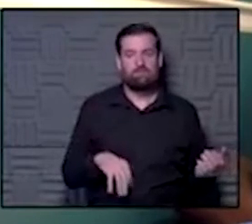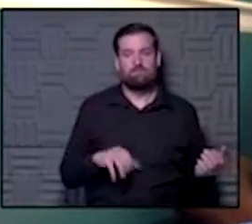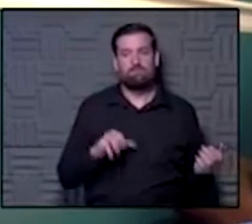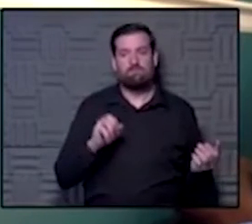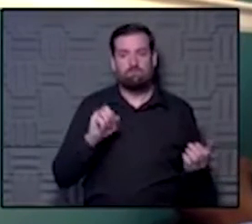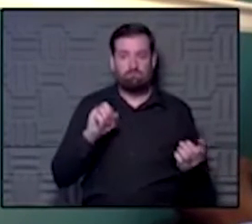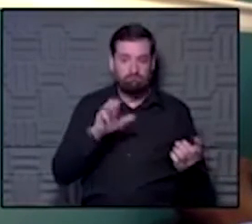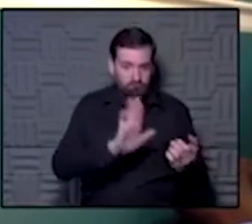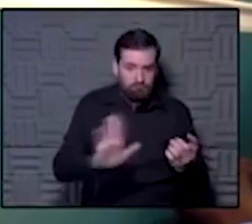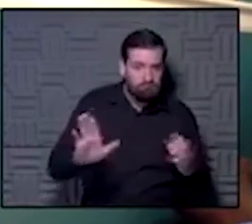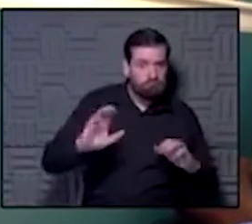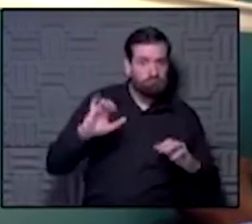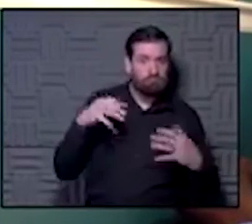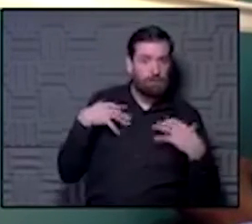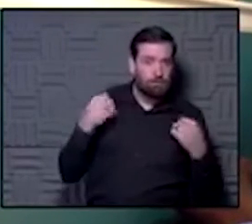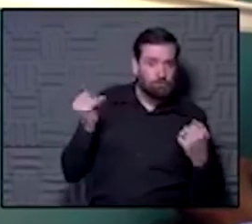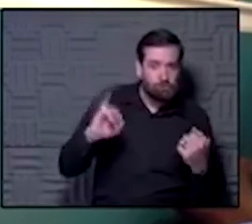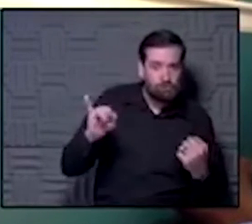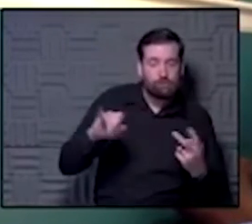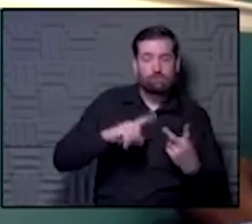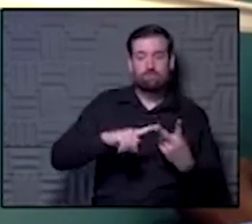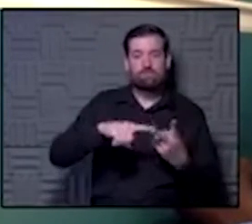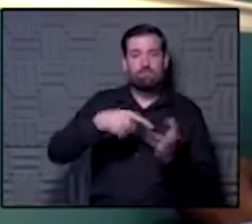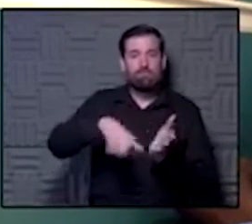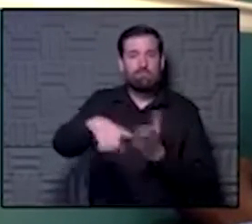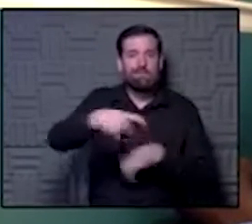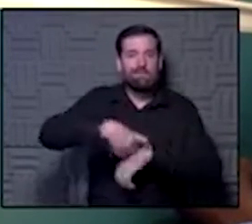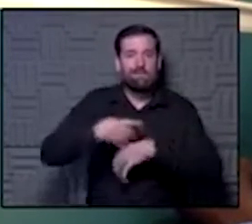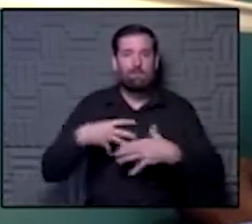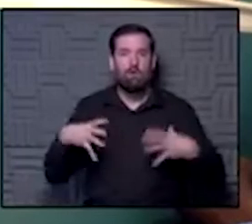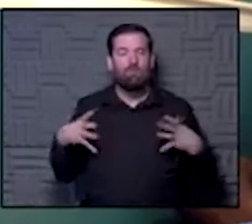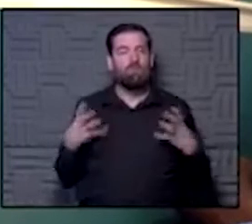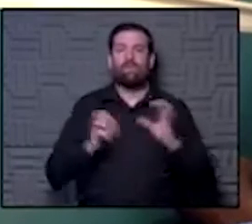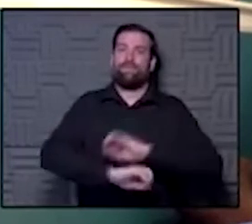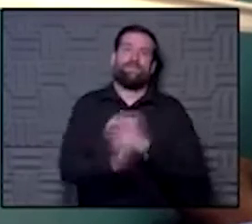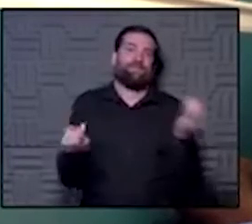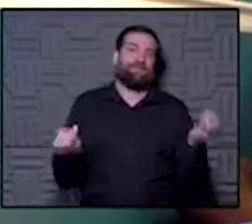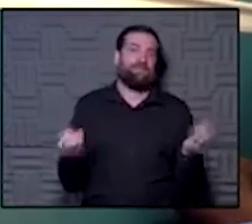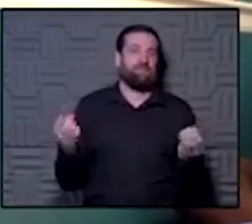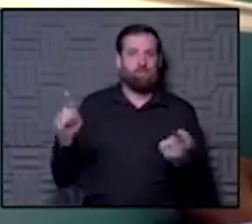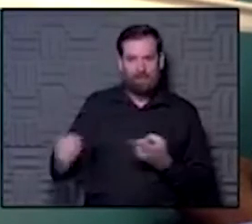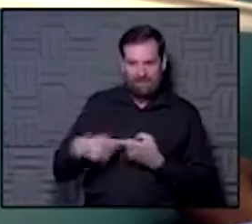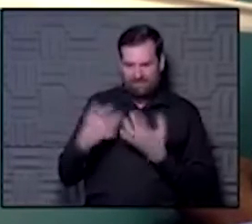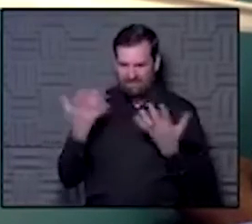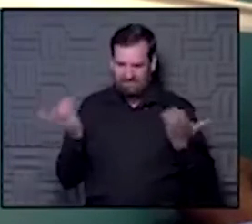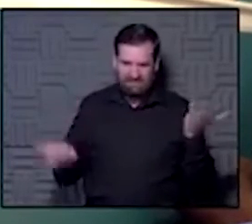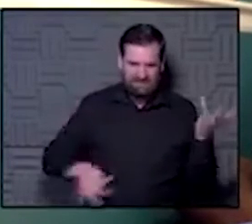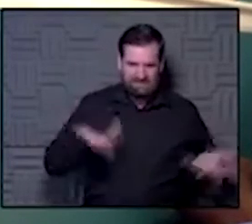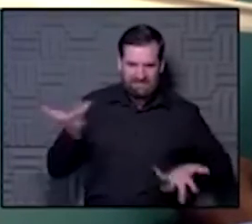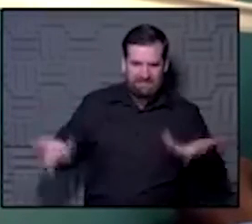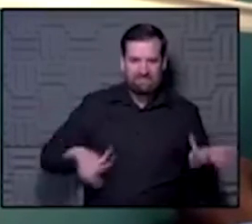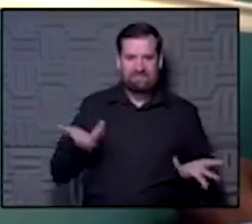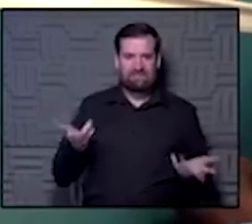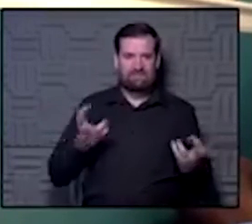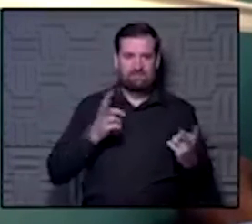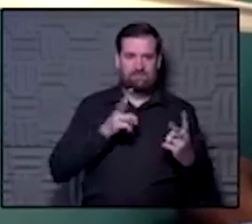insurance or paid sick leave. So when you are balancing out either